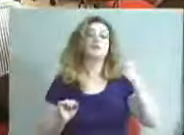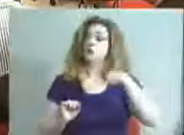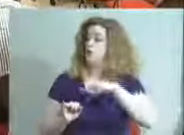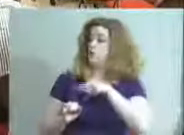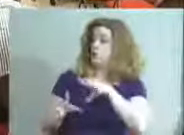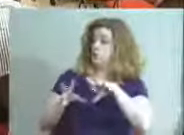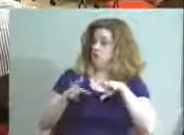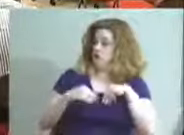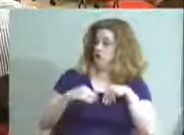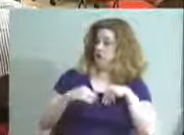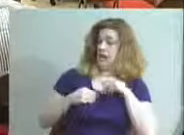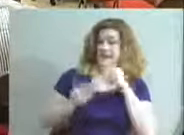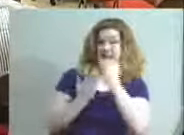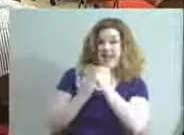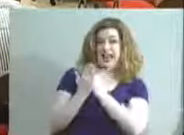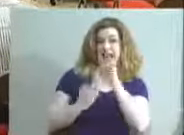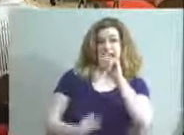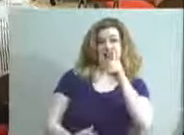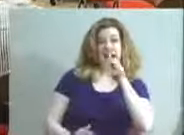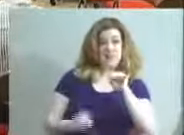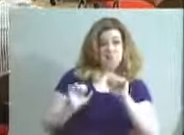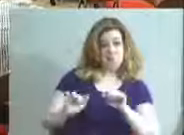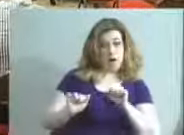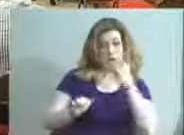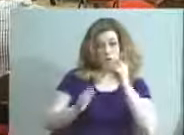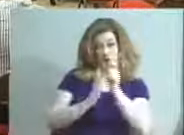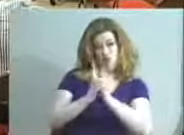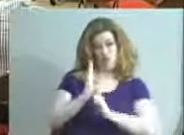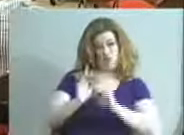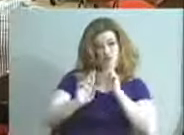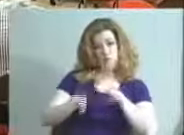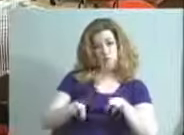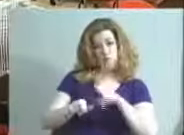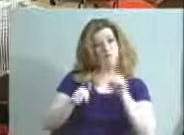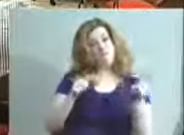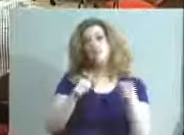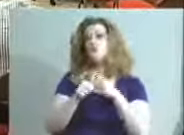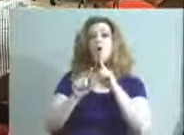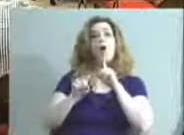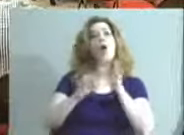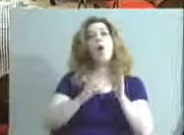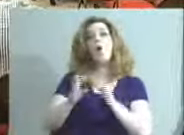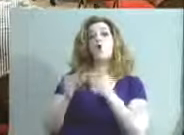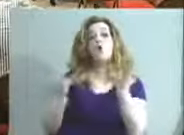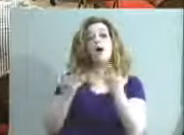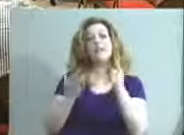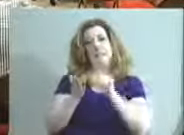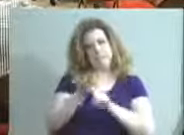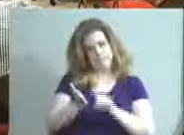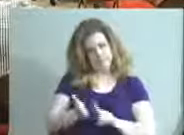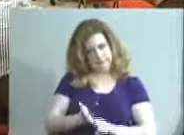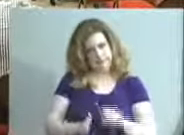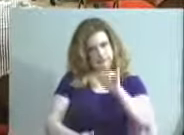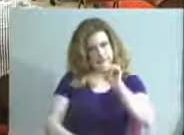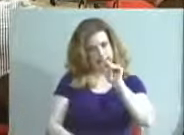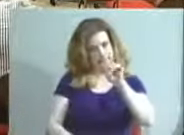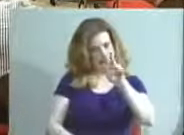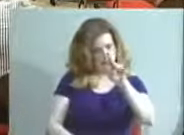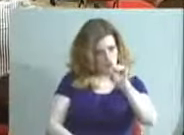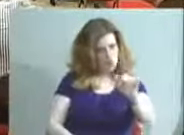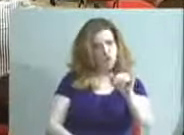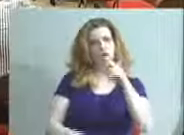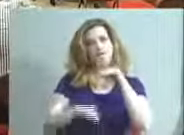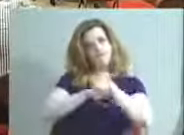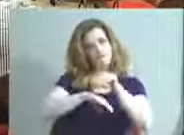item possibly for a written report. But first order is an inventory of the advisory committees and